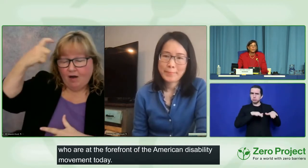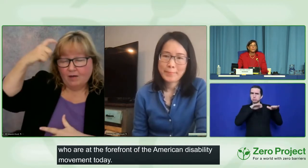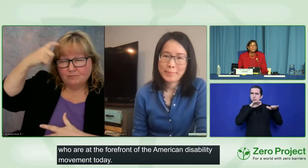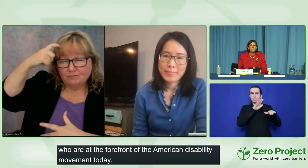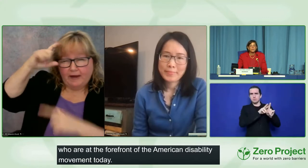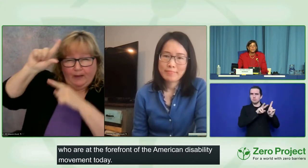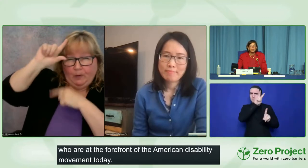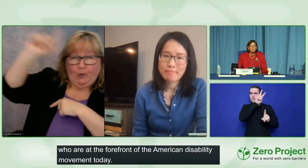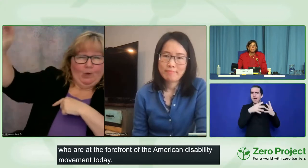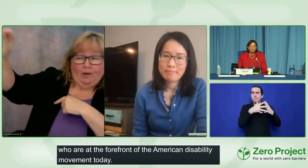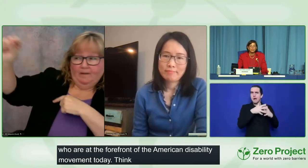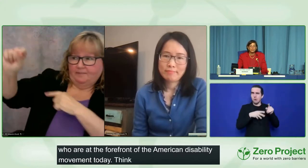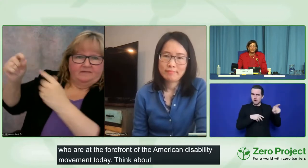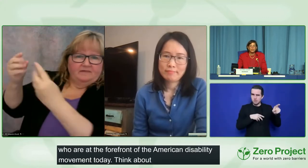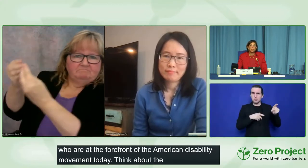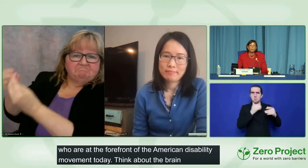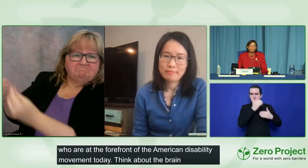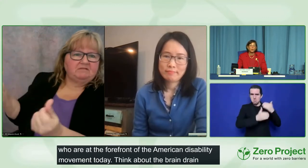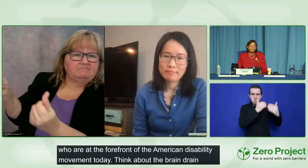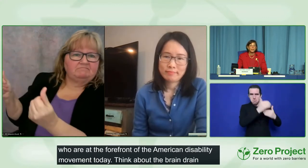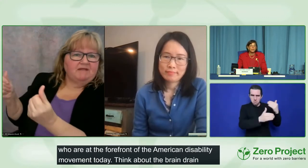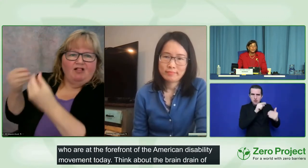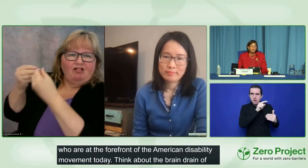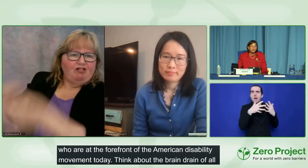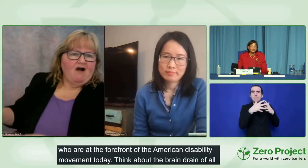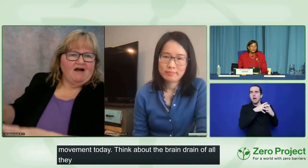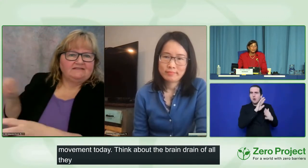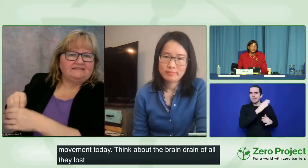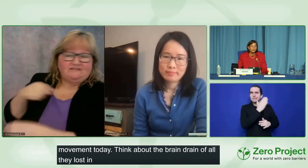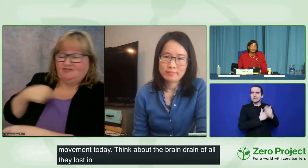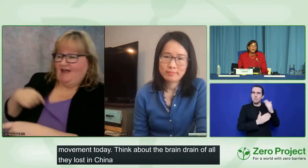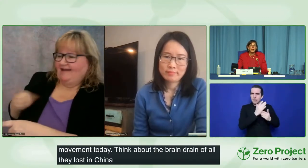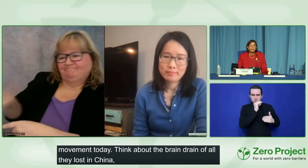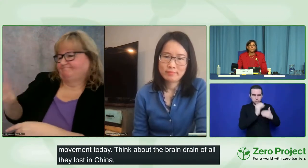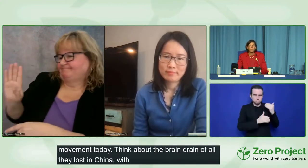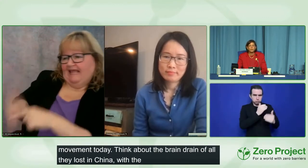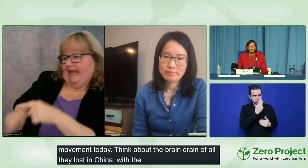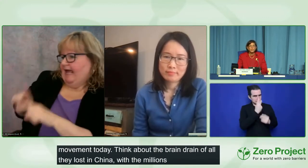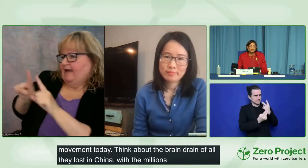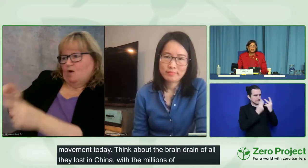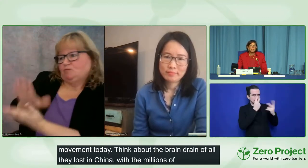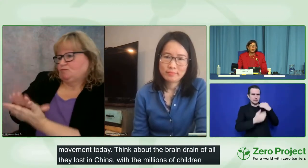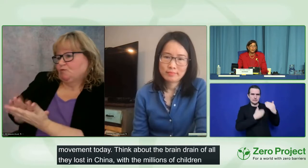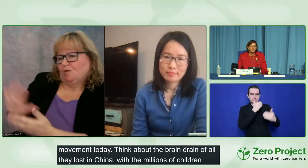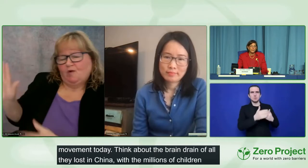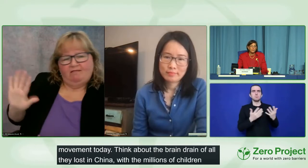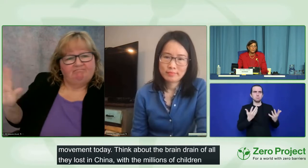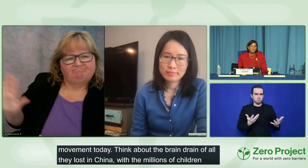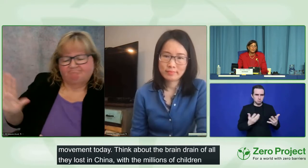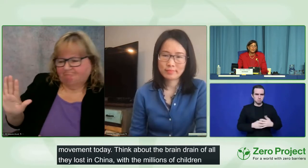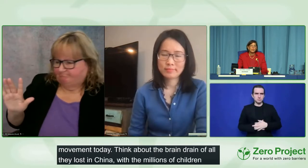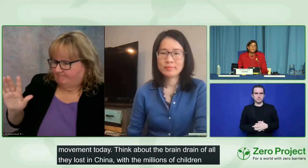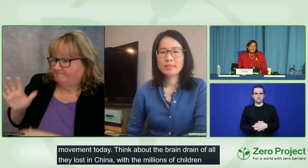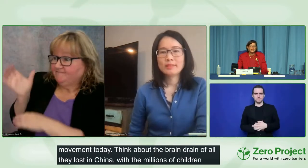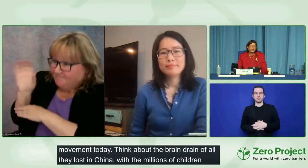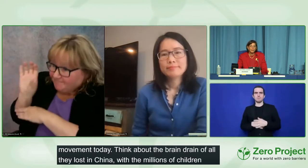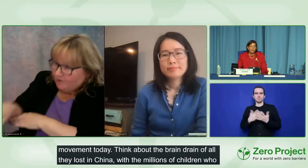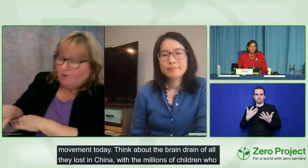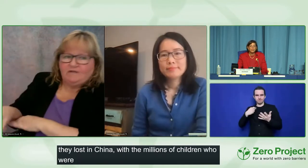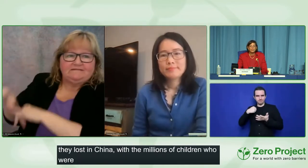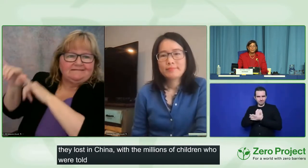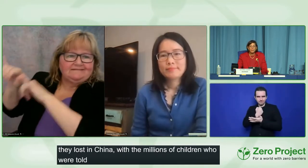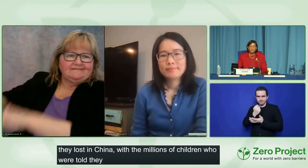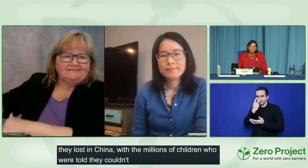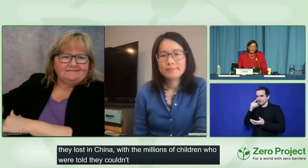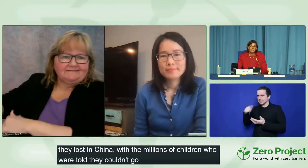with the millions of children who were told they couldn't go to school and were forced into orphanages taken